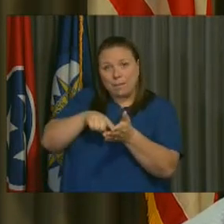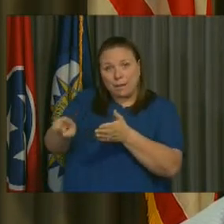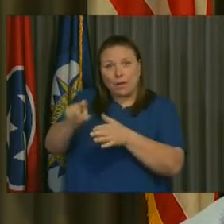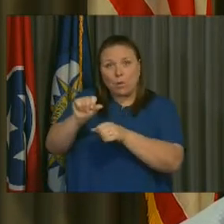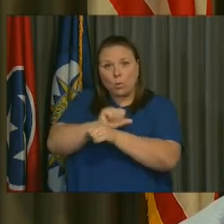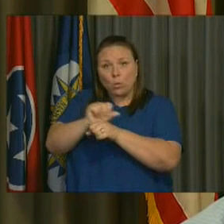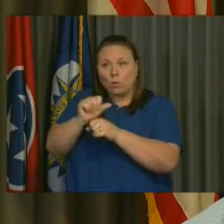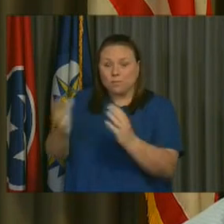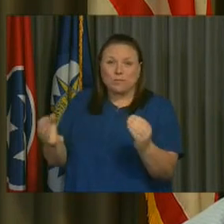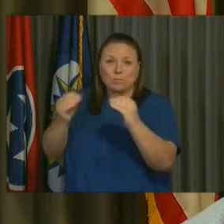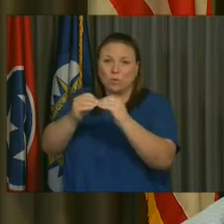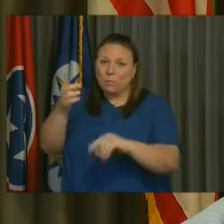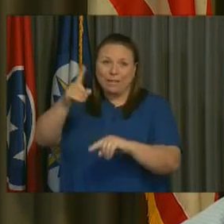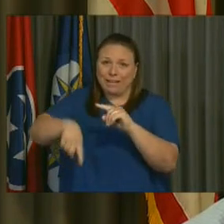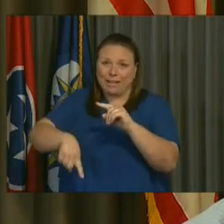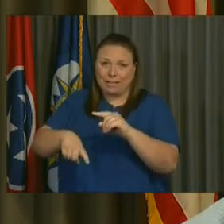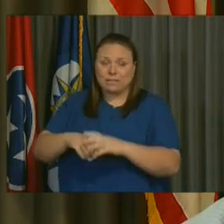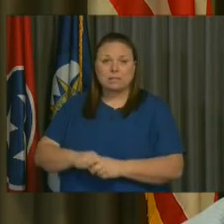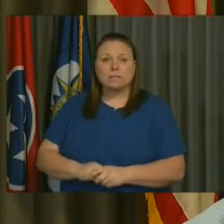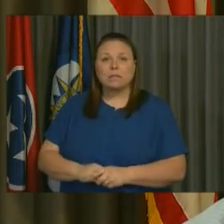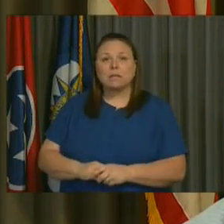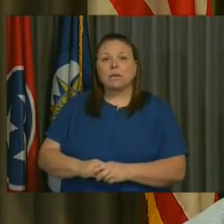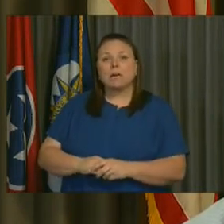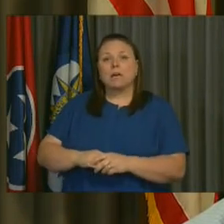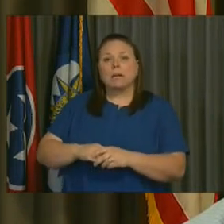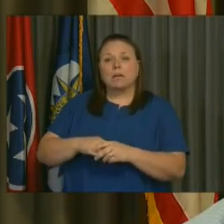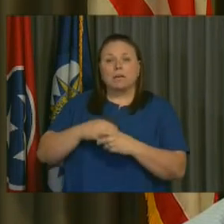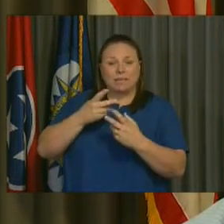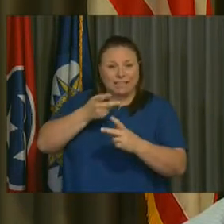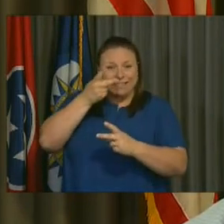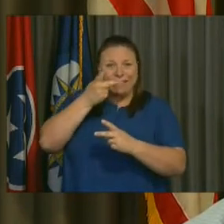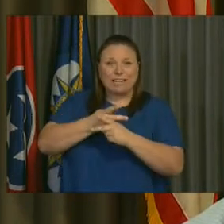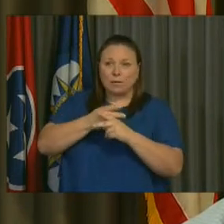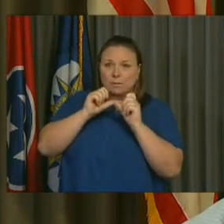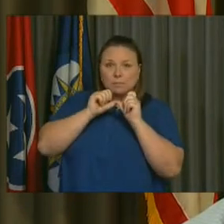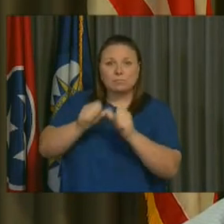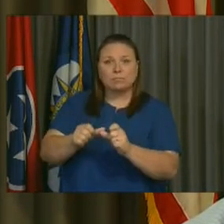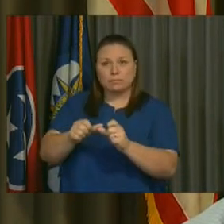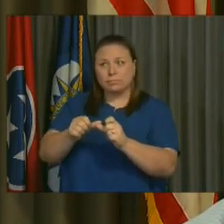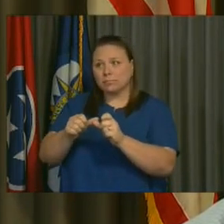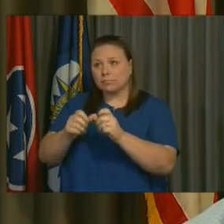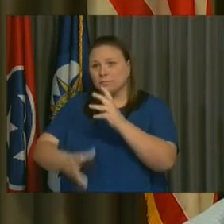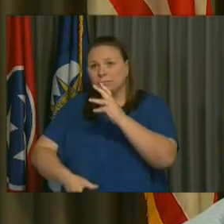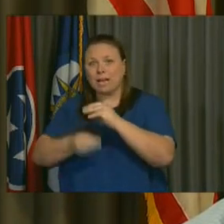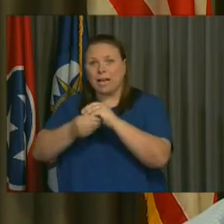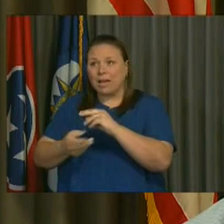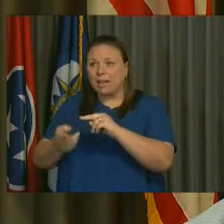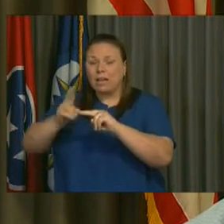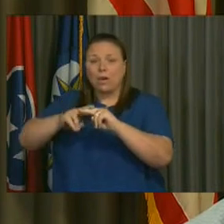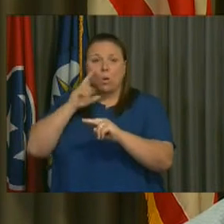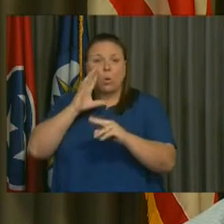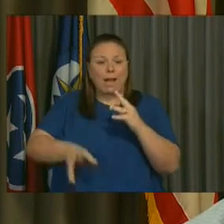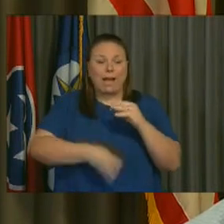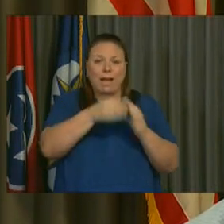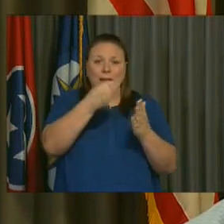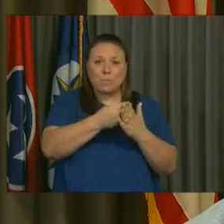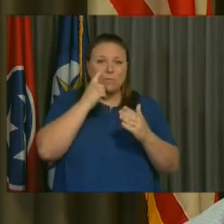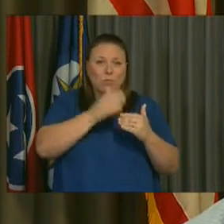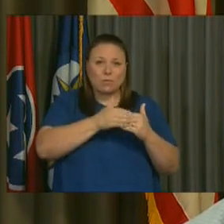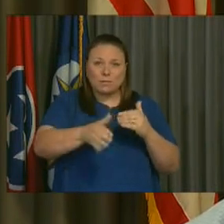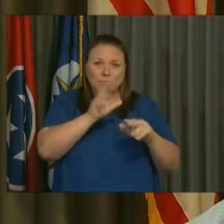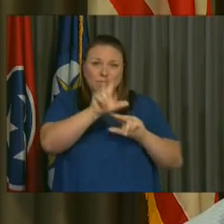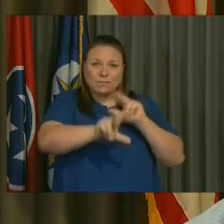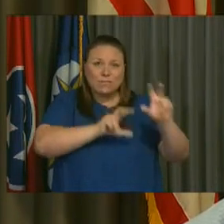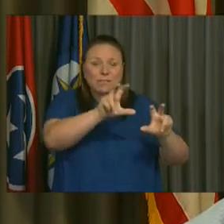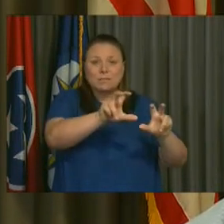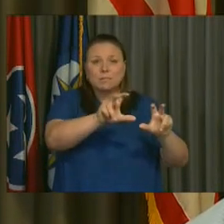employees more. Steps, longevity, open range, or adding funding for neighborhood investments. In a time